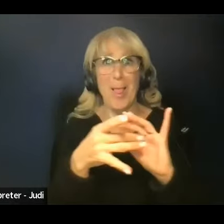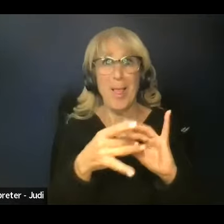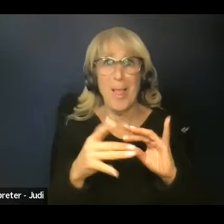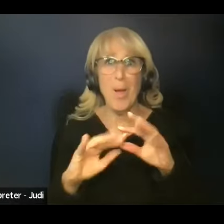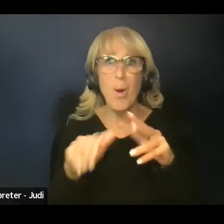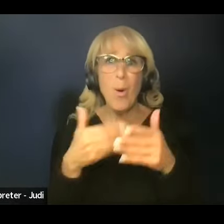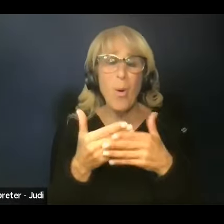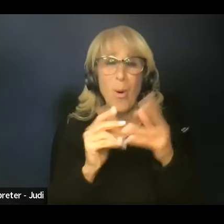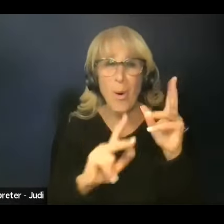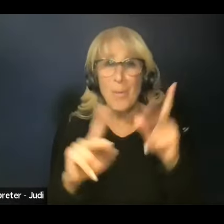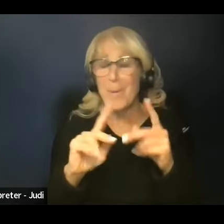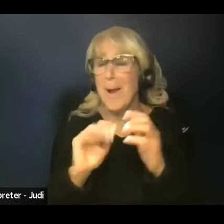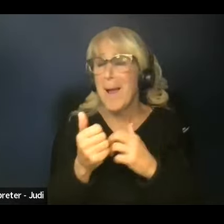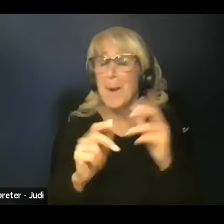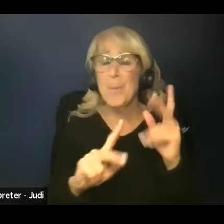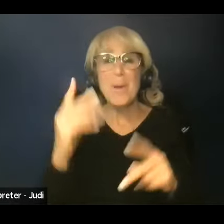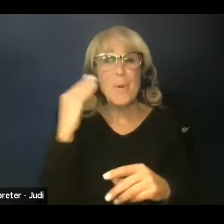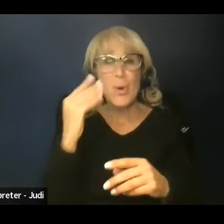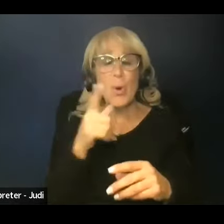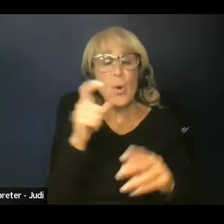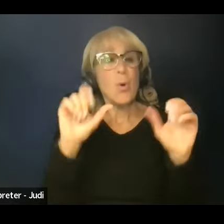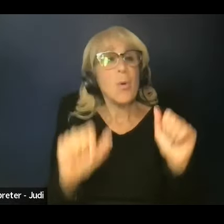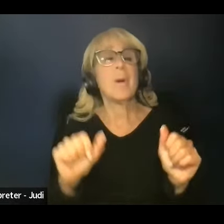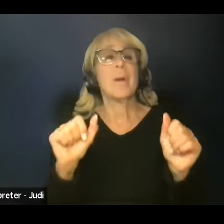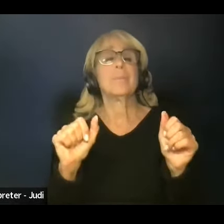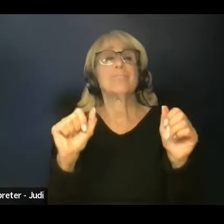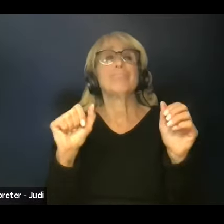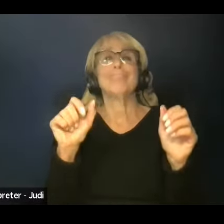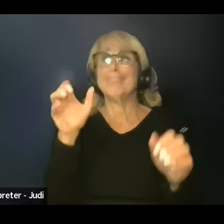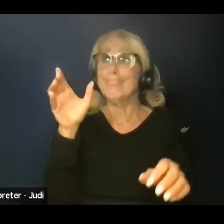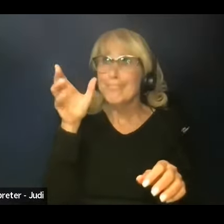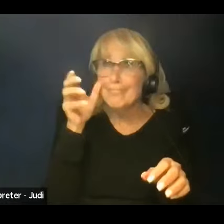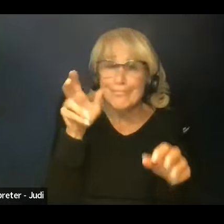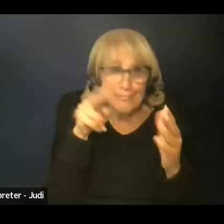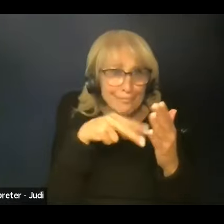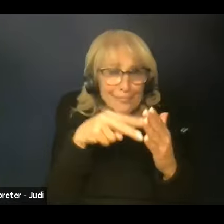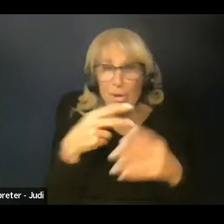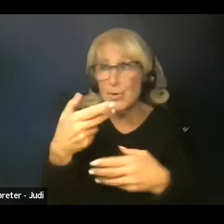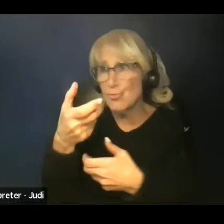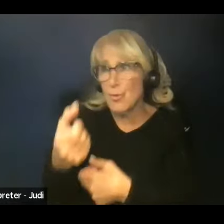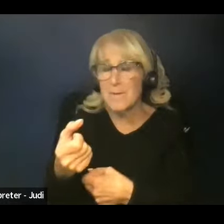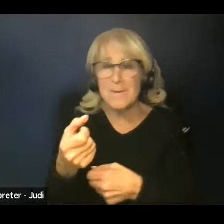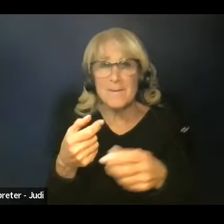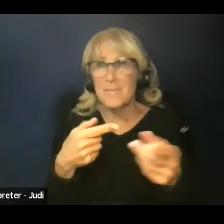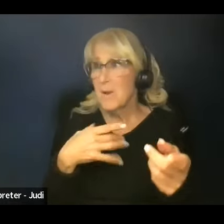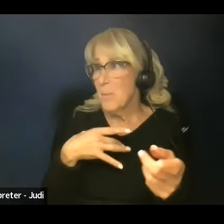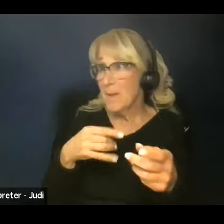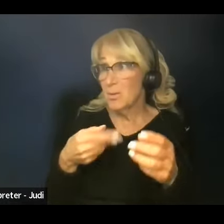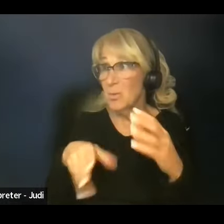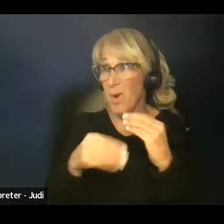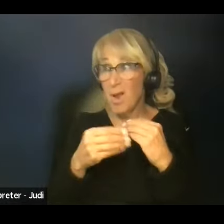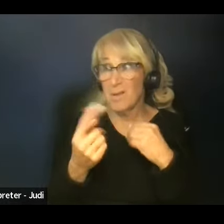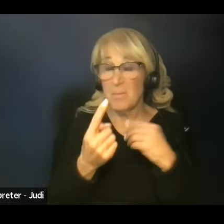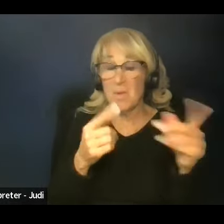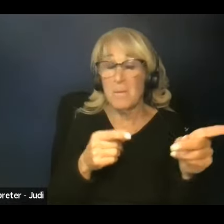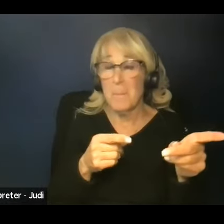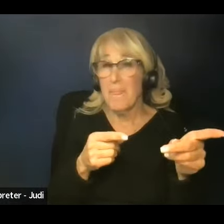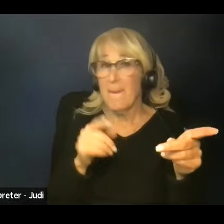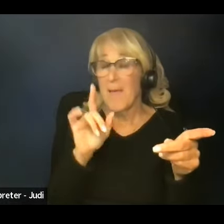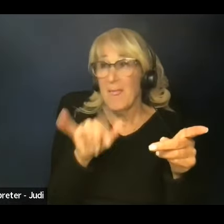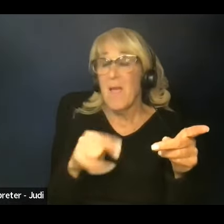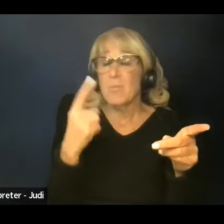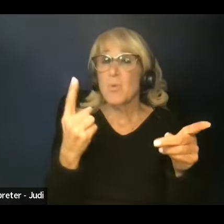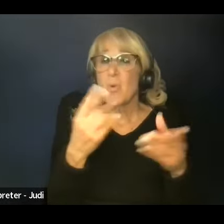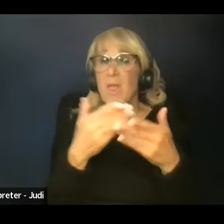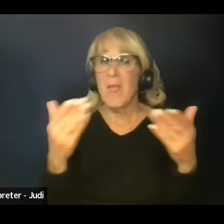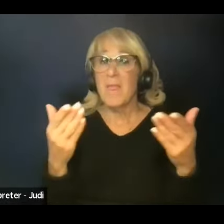And so how do people know who they can listen to and who they can trust? Reliable. And could I add something to that? That was, that was one